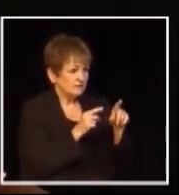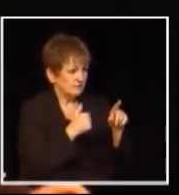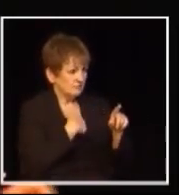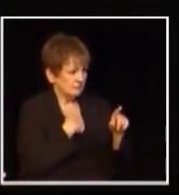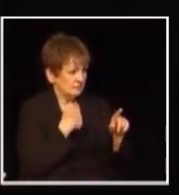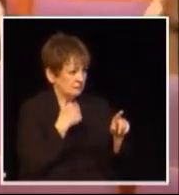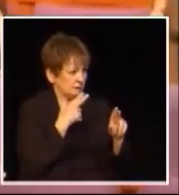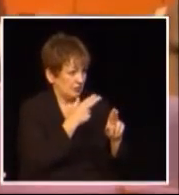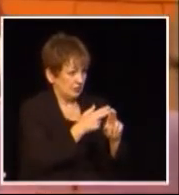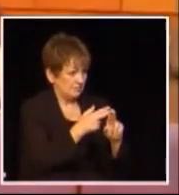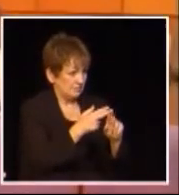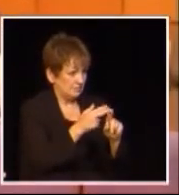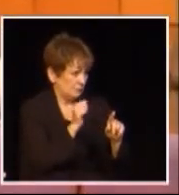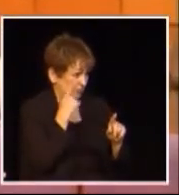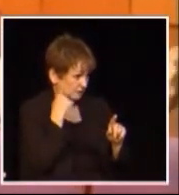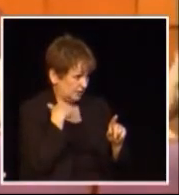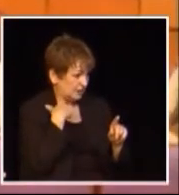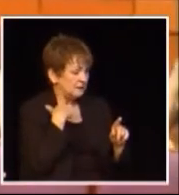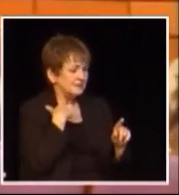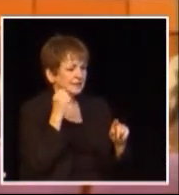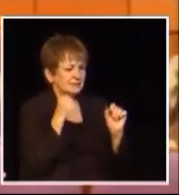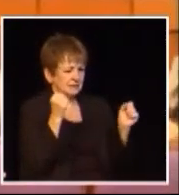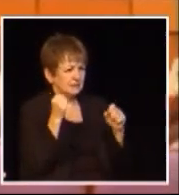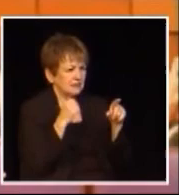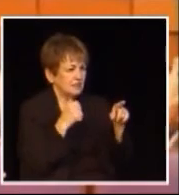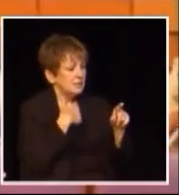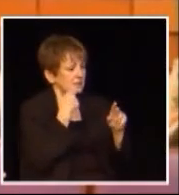please can you hear me